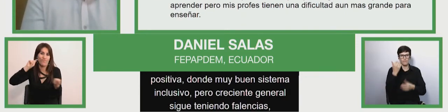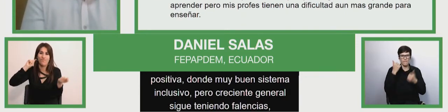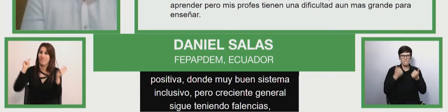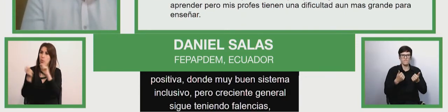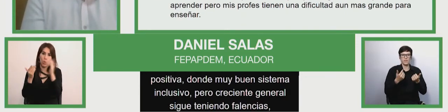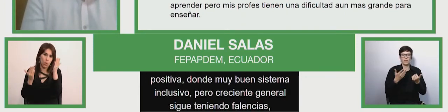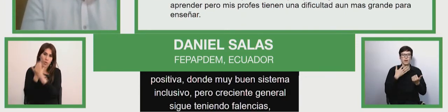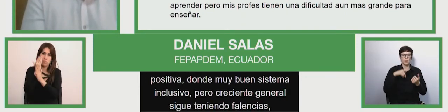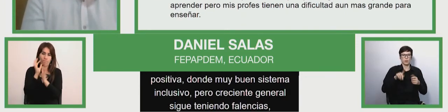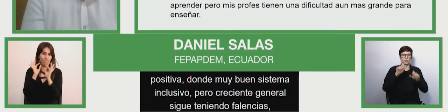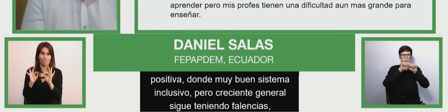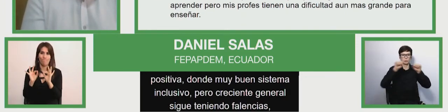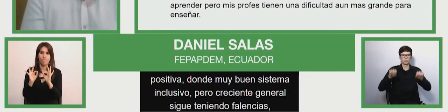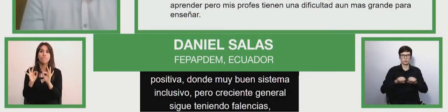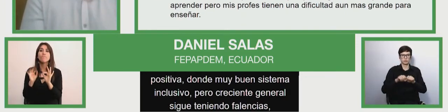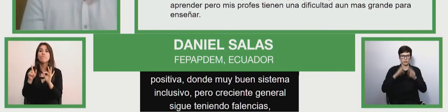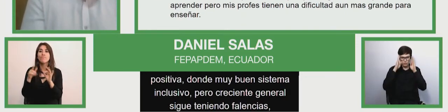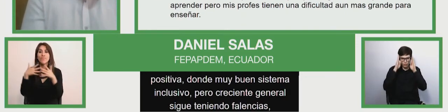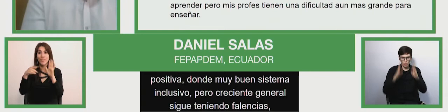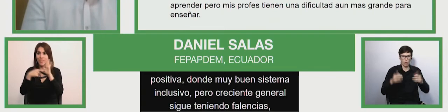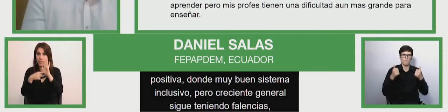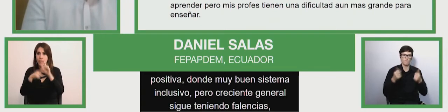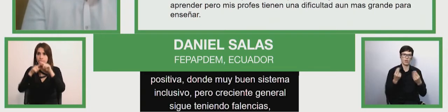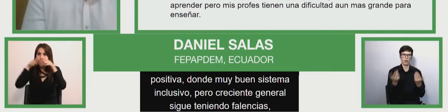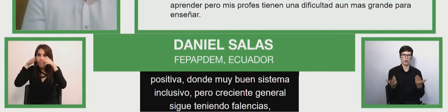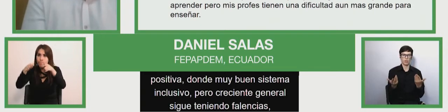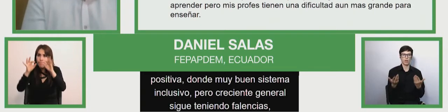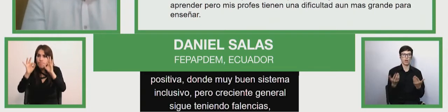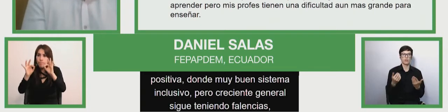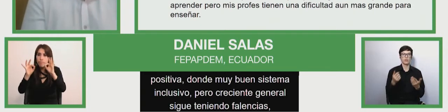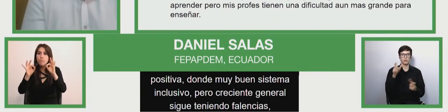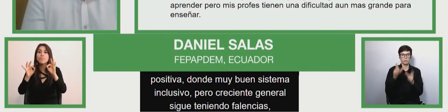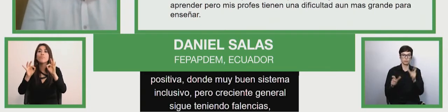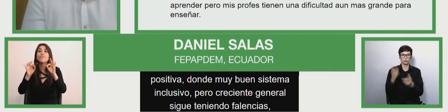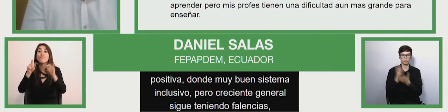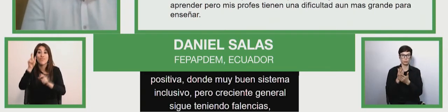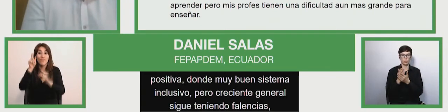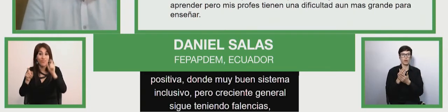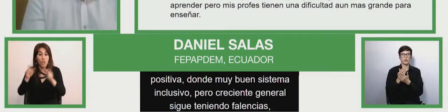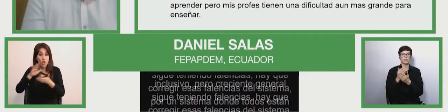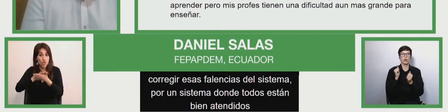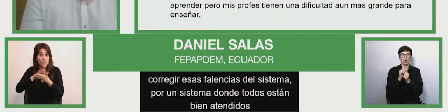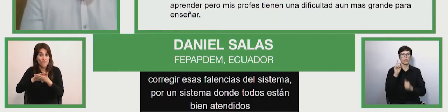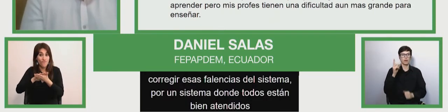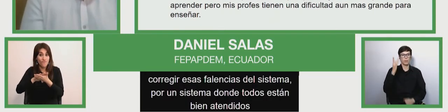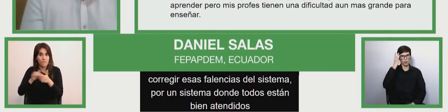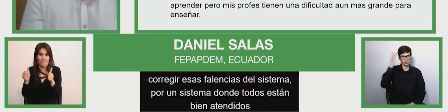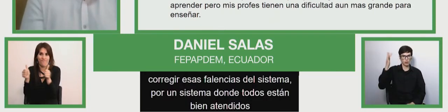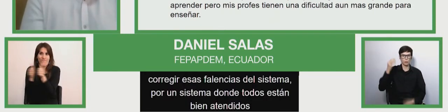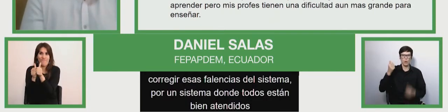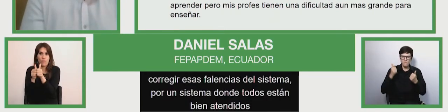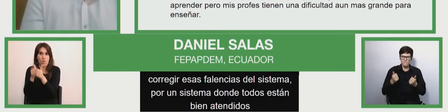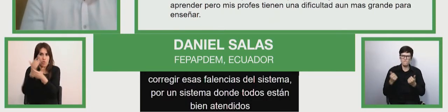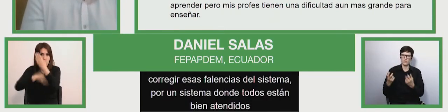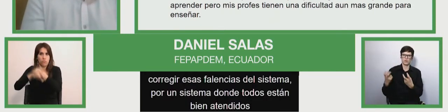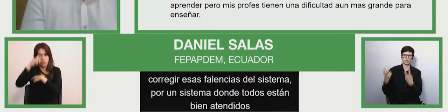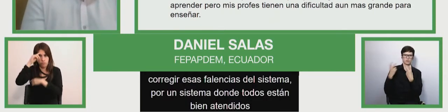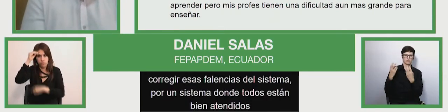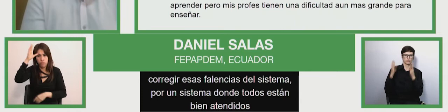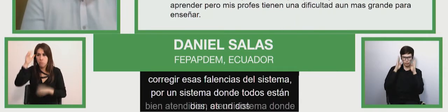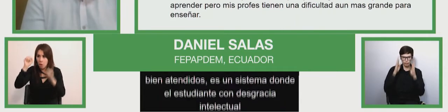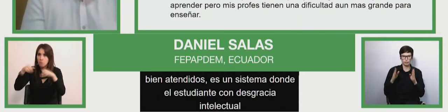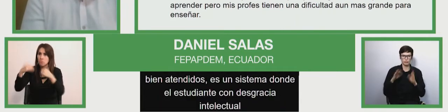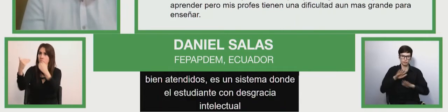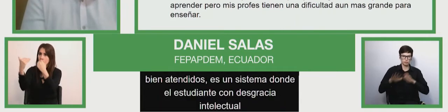where everybody is well seen to is a system is where the student with intellectual disability is going to be well seen to and so we went at that